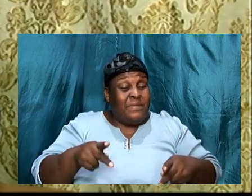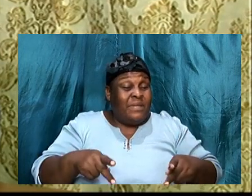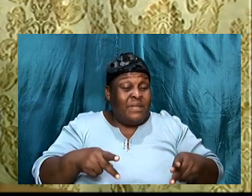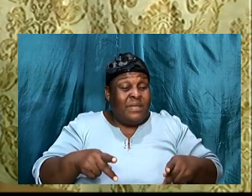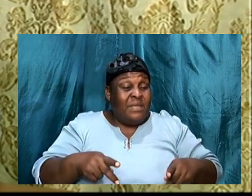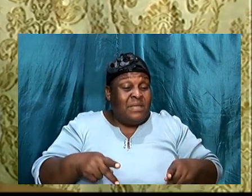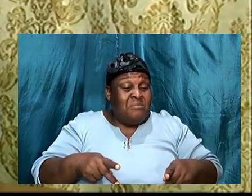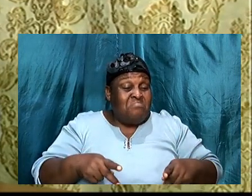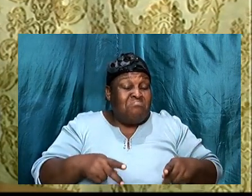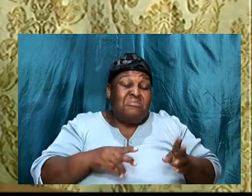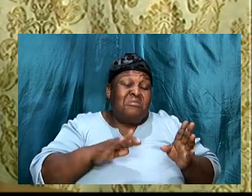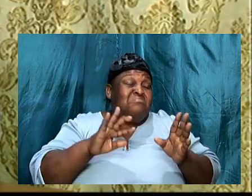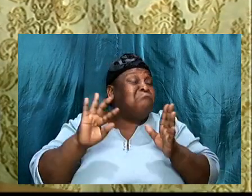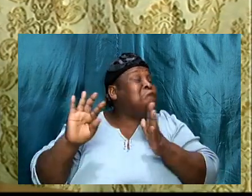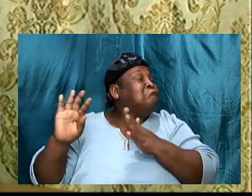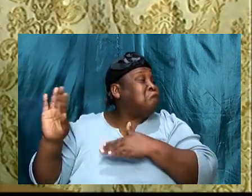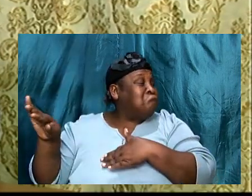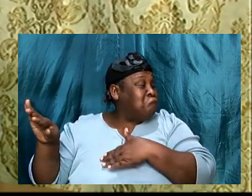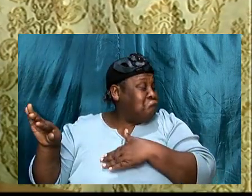disregard, the vice of the Lord,